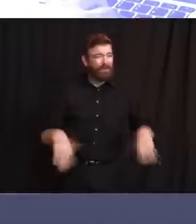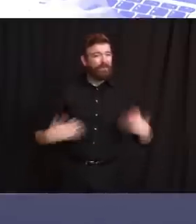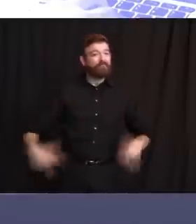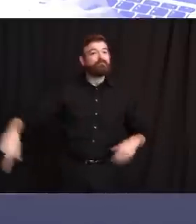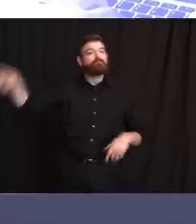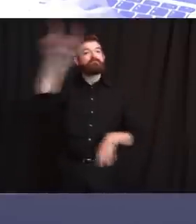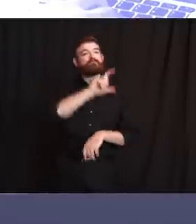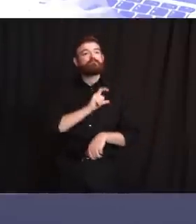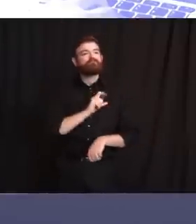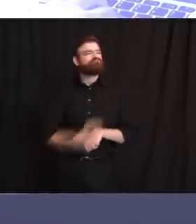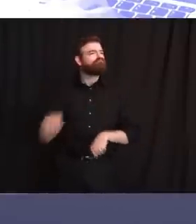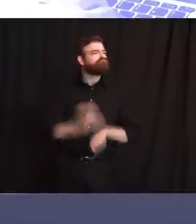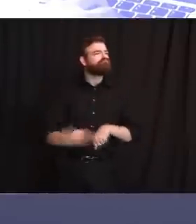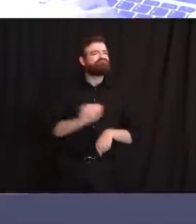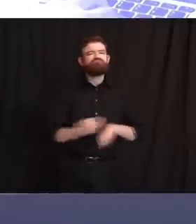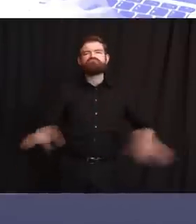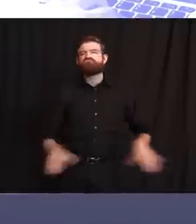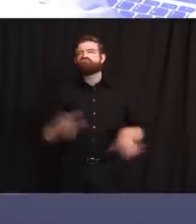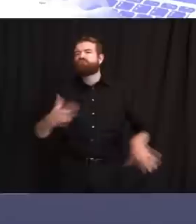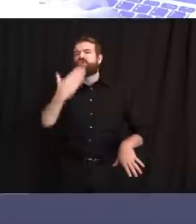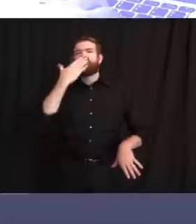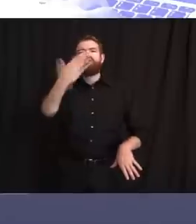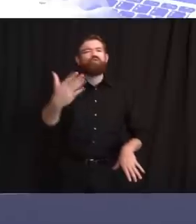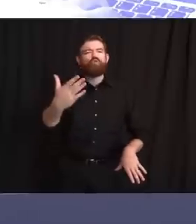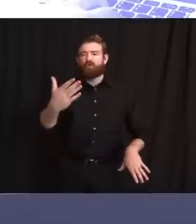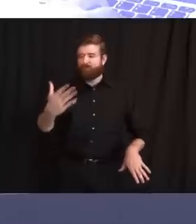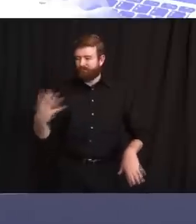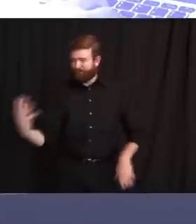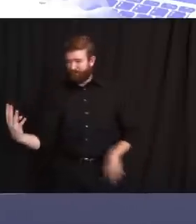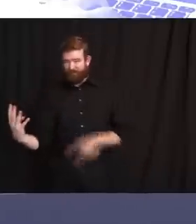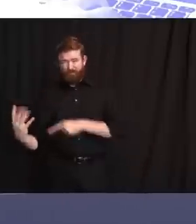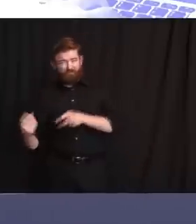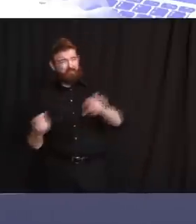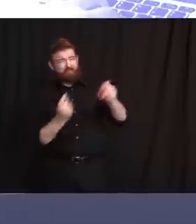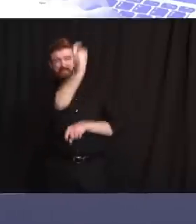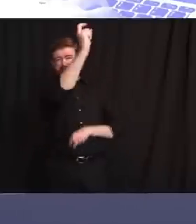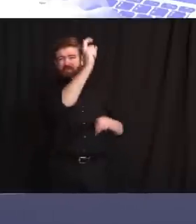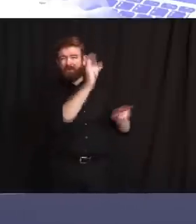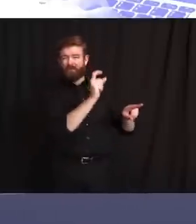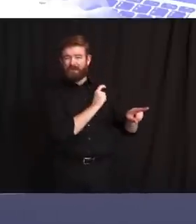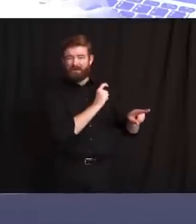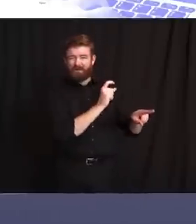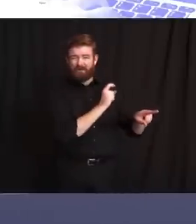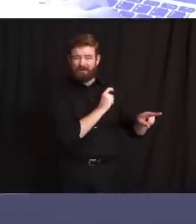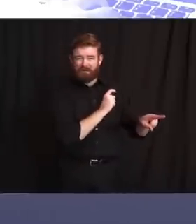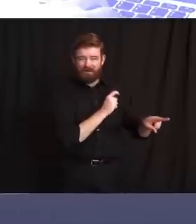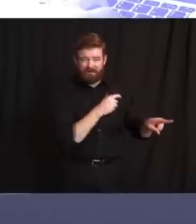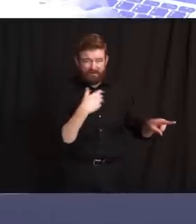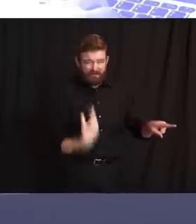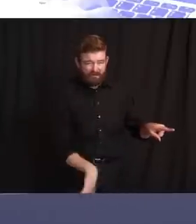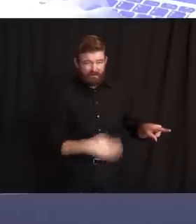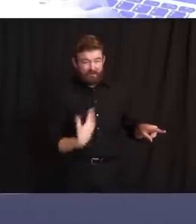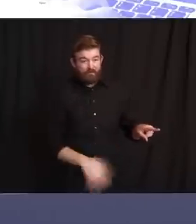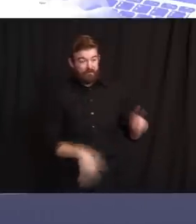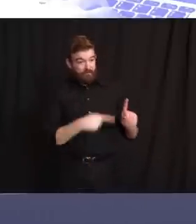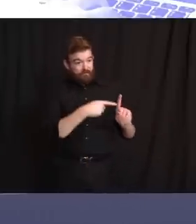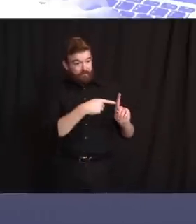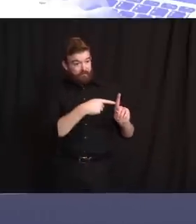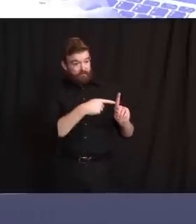Mr. Floyd's death reminds us that our country has a long way to go, not only in healing our nation's racial divides,